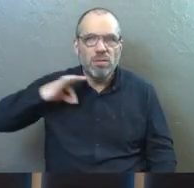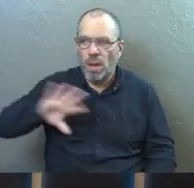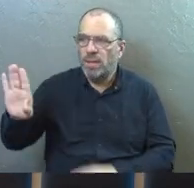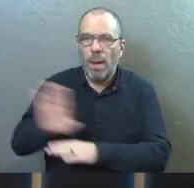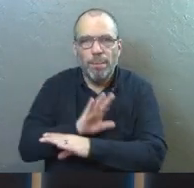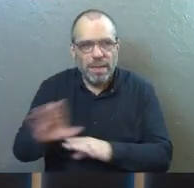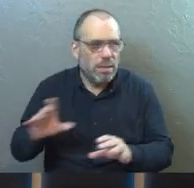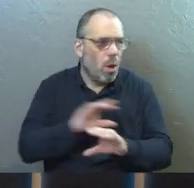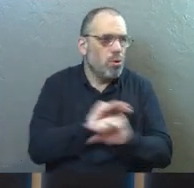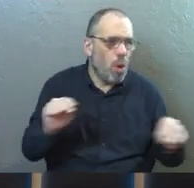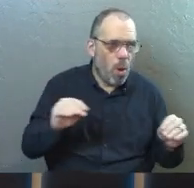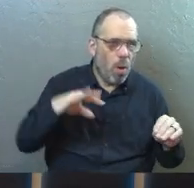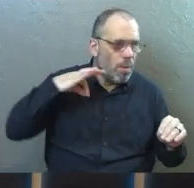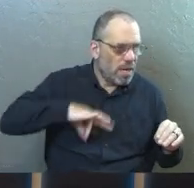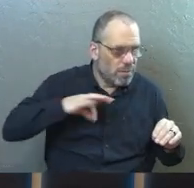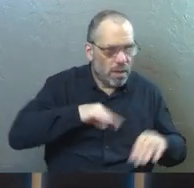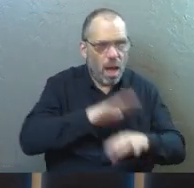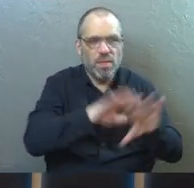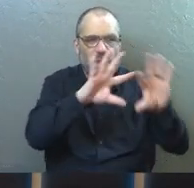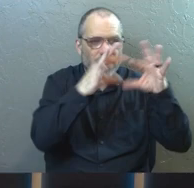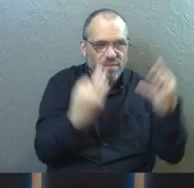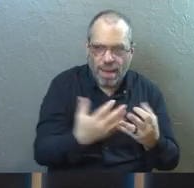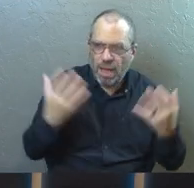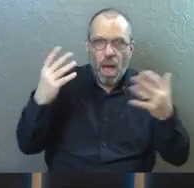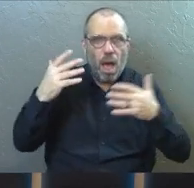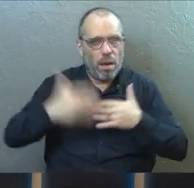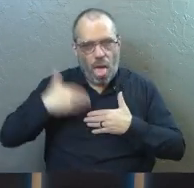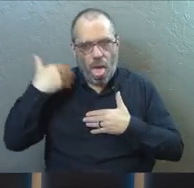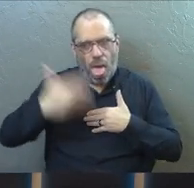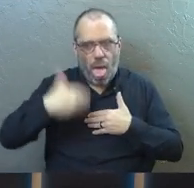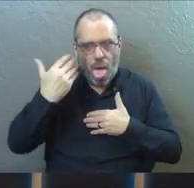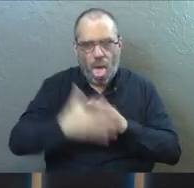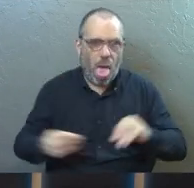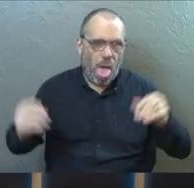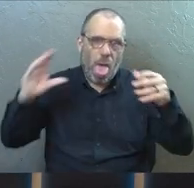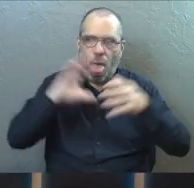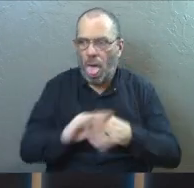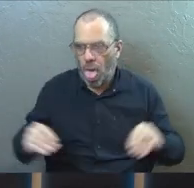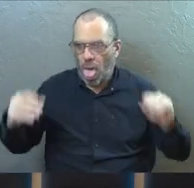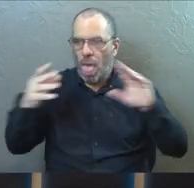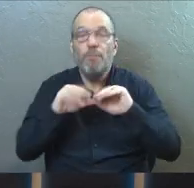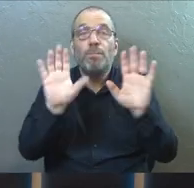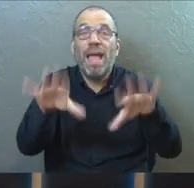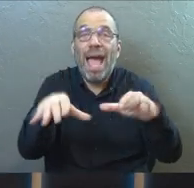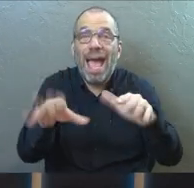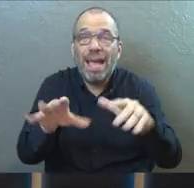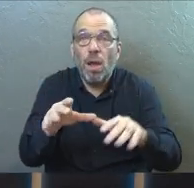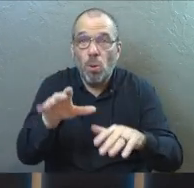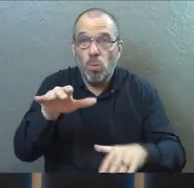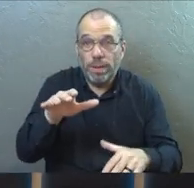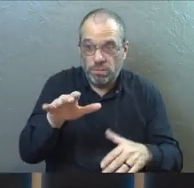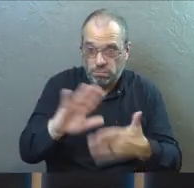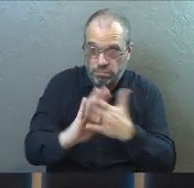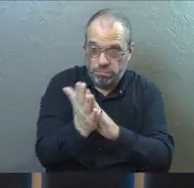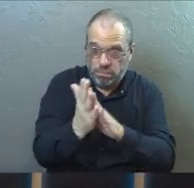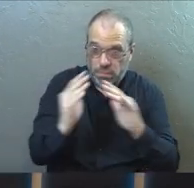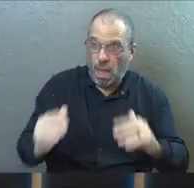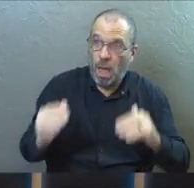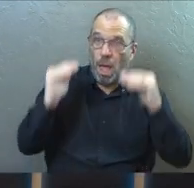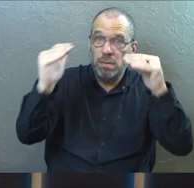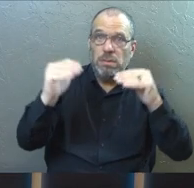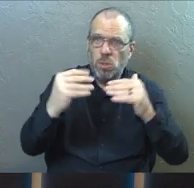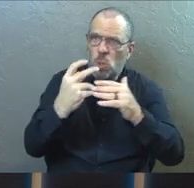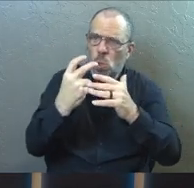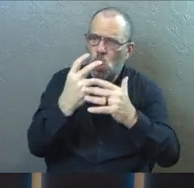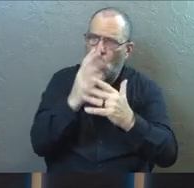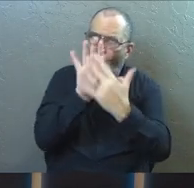in their business and there'll be no prosperity over their family. And on and on and on it goes, when you really start to grow up and get advanced, you want